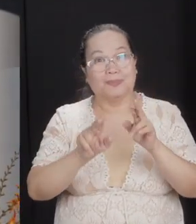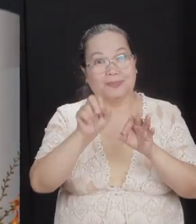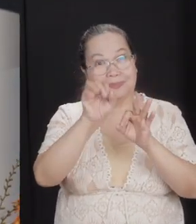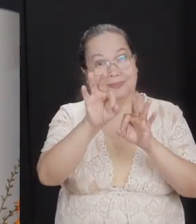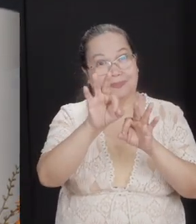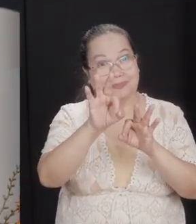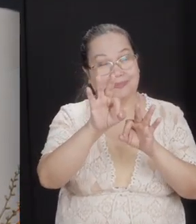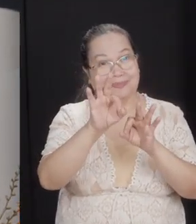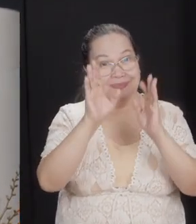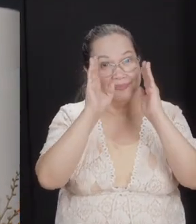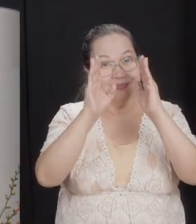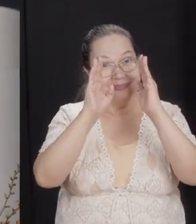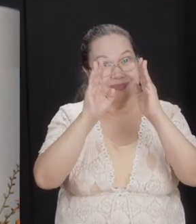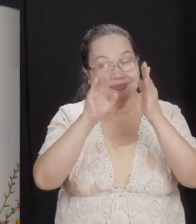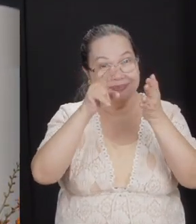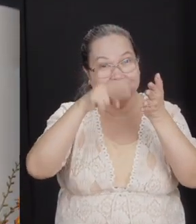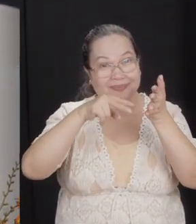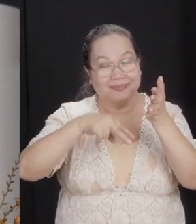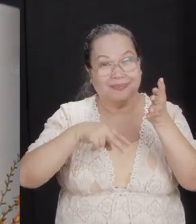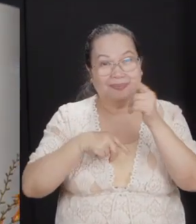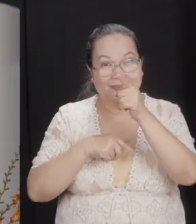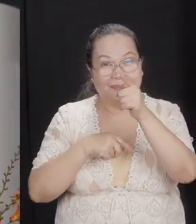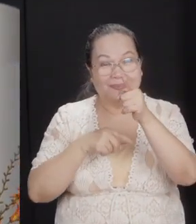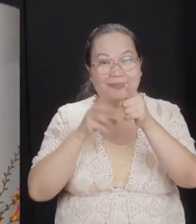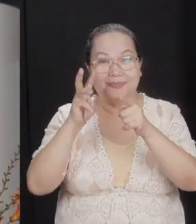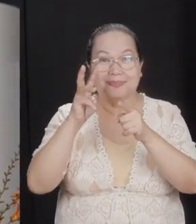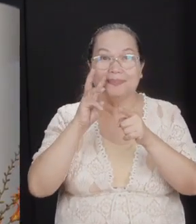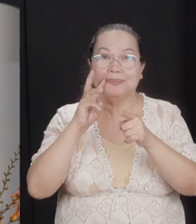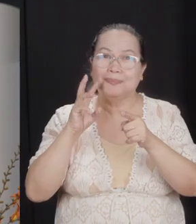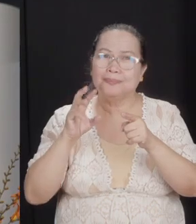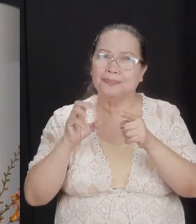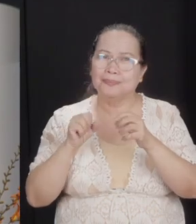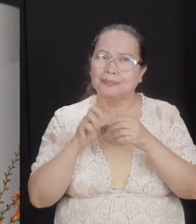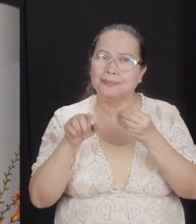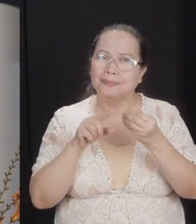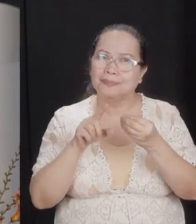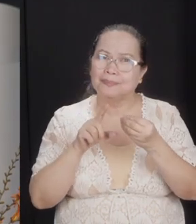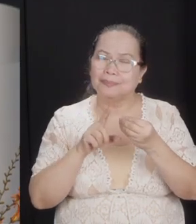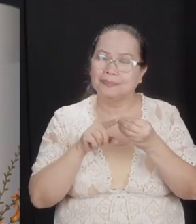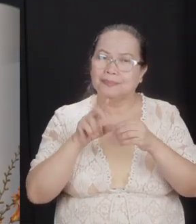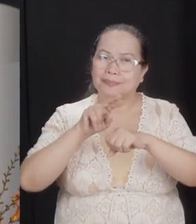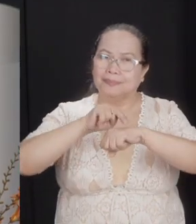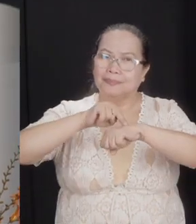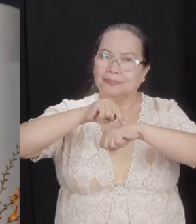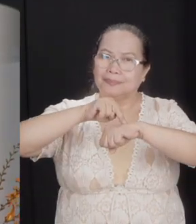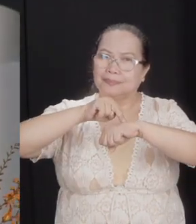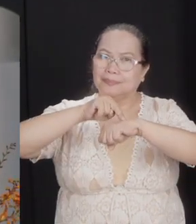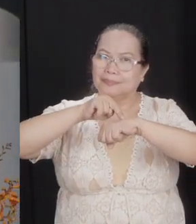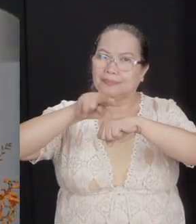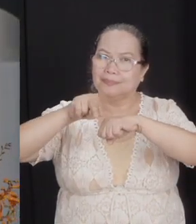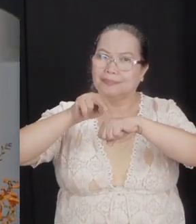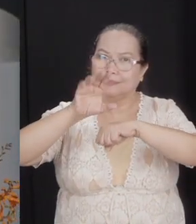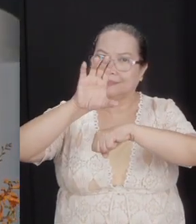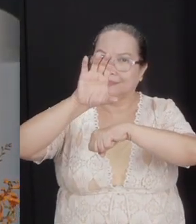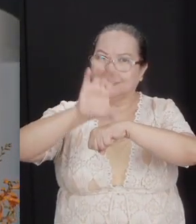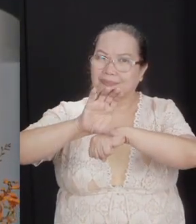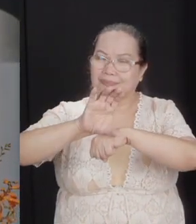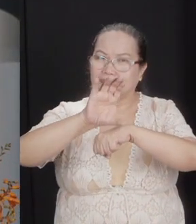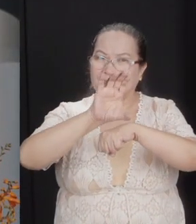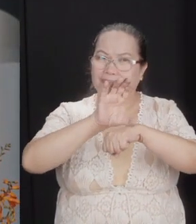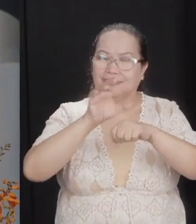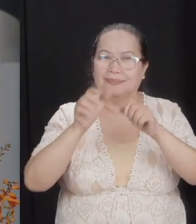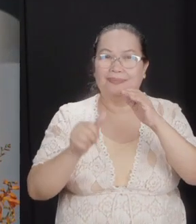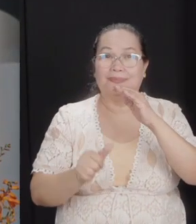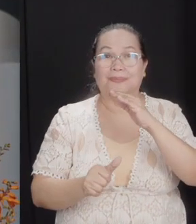were attentive to what we were reading, and I know you were, you'll find out that whether it's nations or churches, the greatest